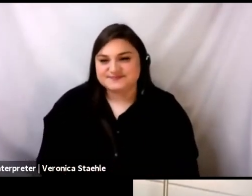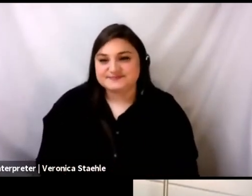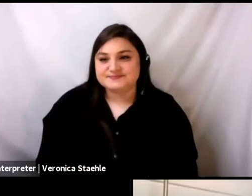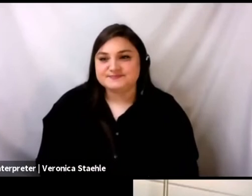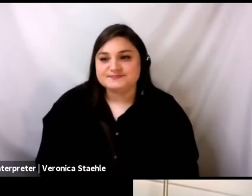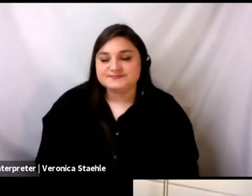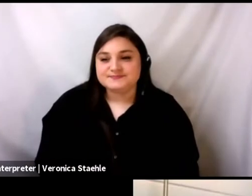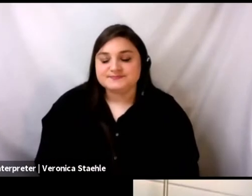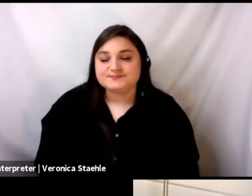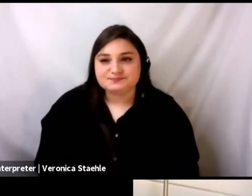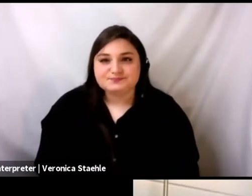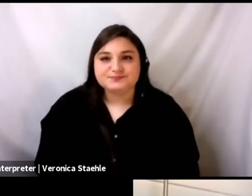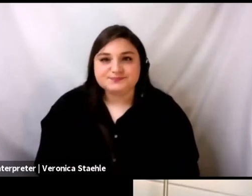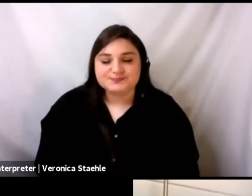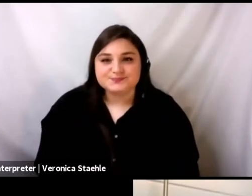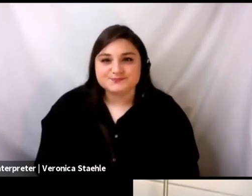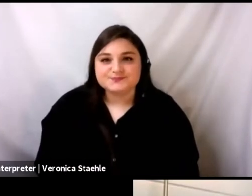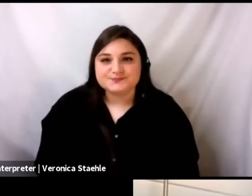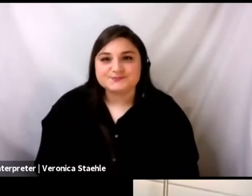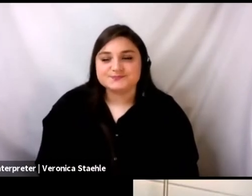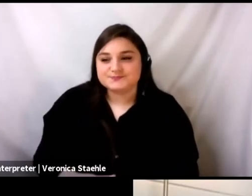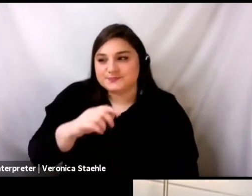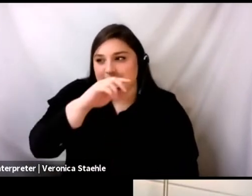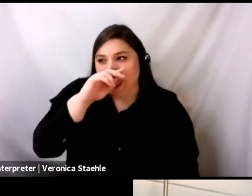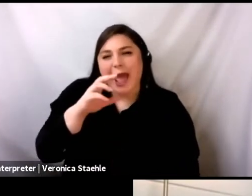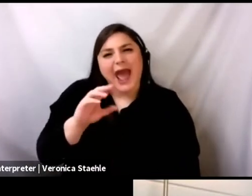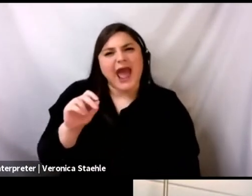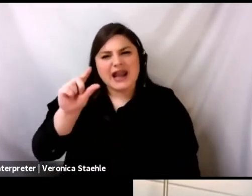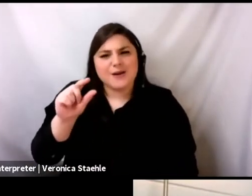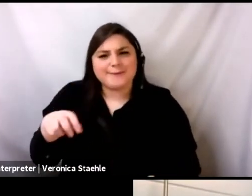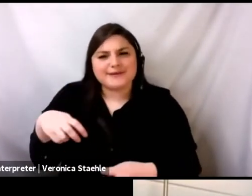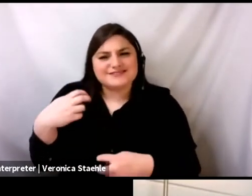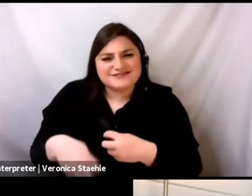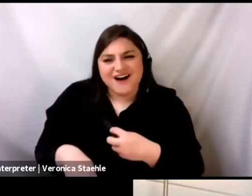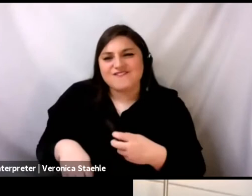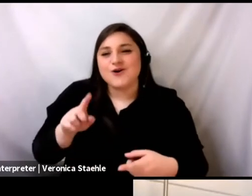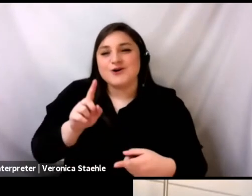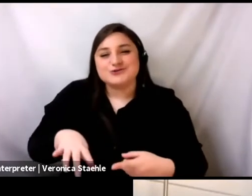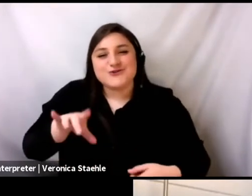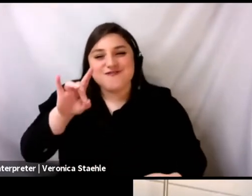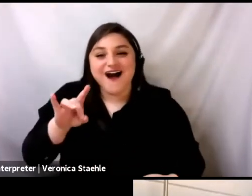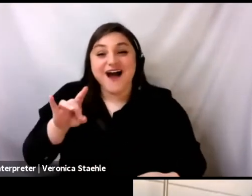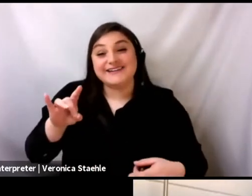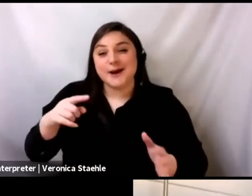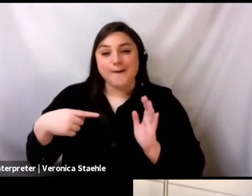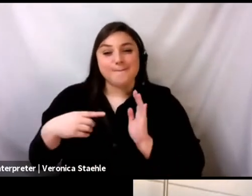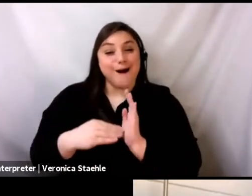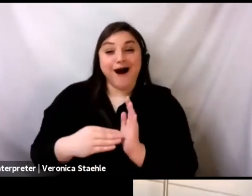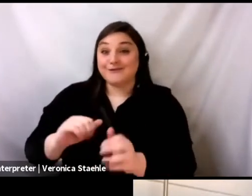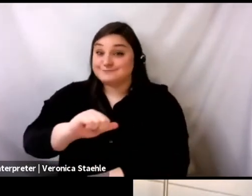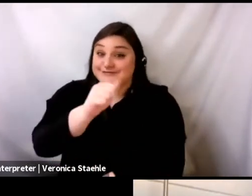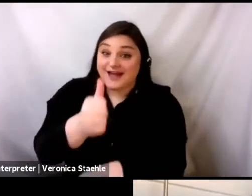or, or maybe more so, it's, it's difficult to figure out a kind of like one side fits all model of consent.